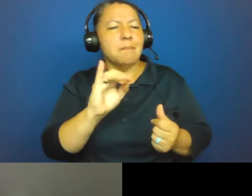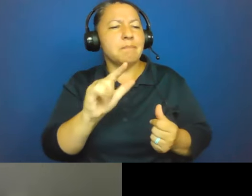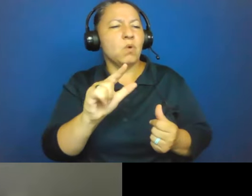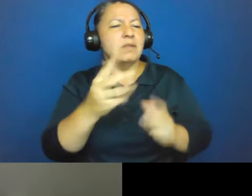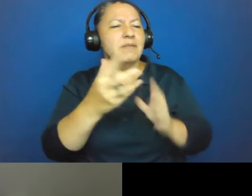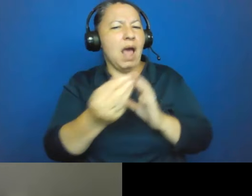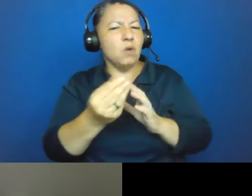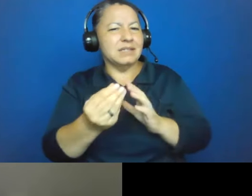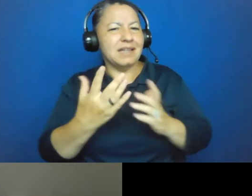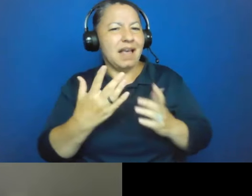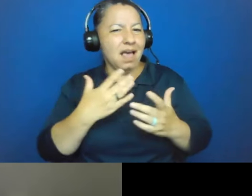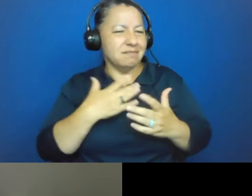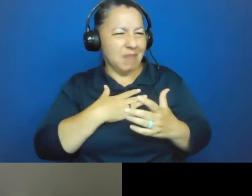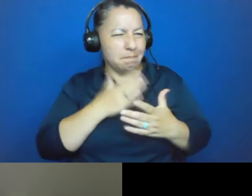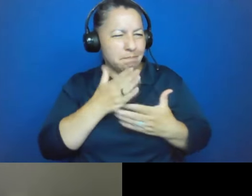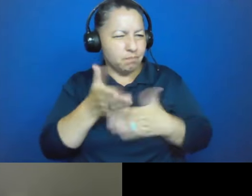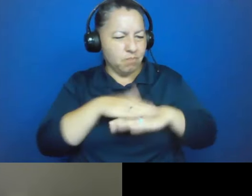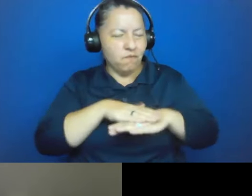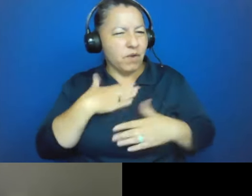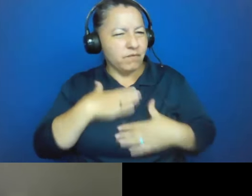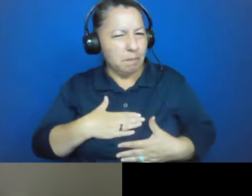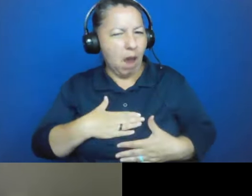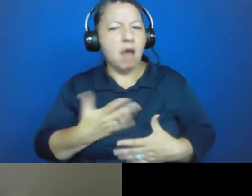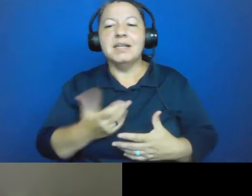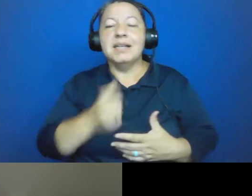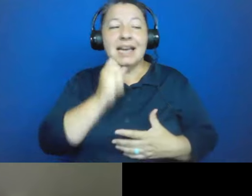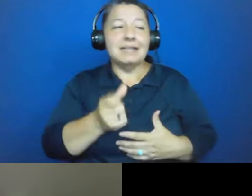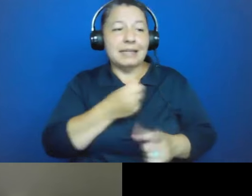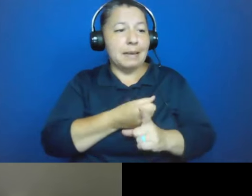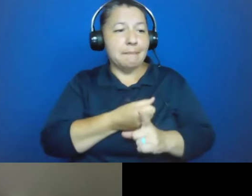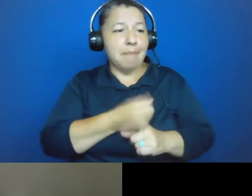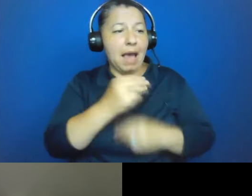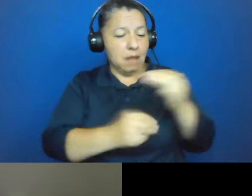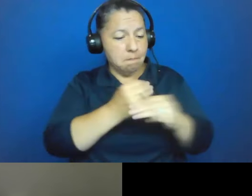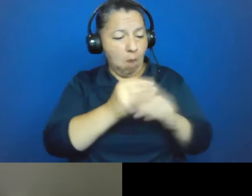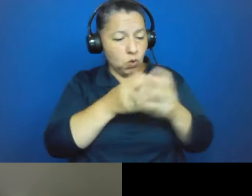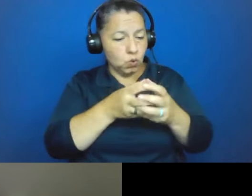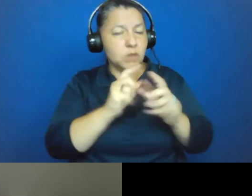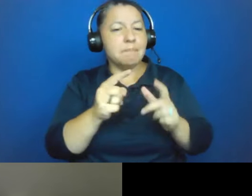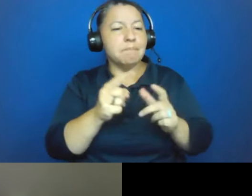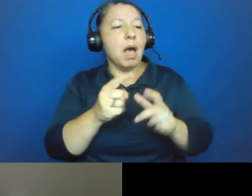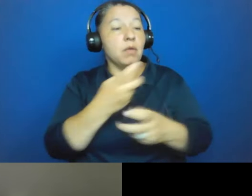Thankfully, it doesn't affect the molecular capacity. It just weakens the structure of the bone itself.